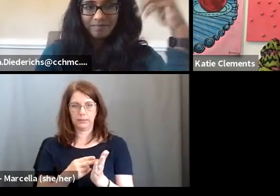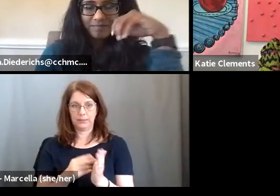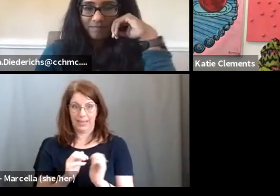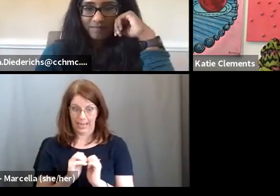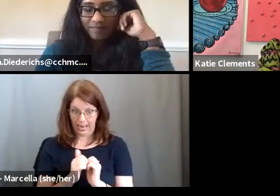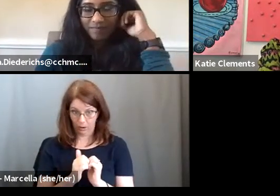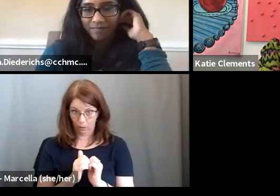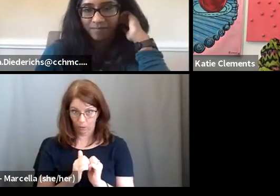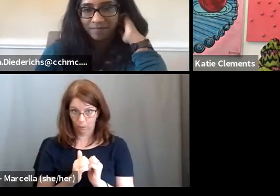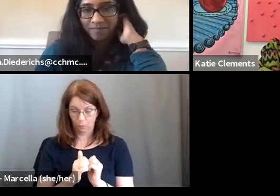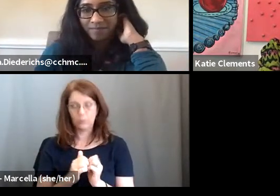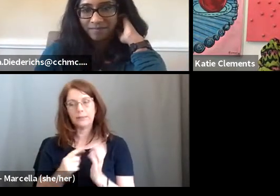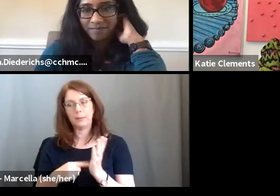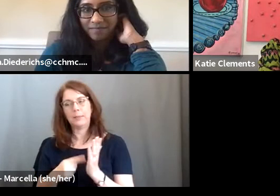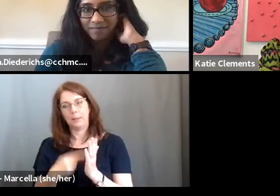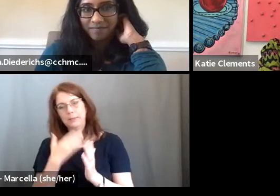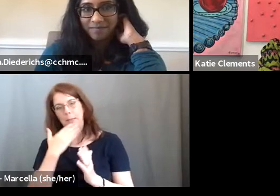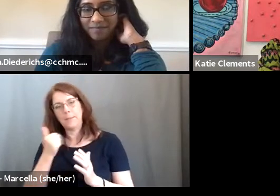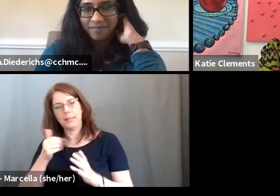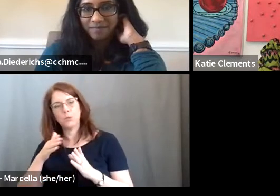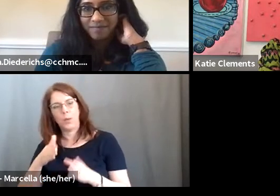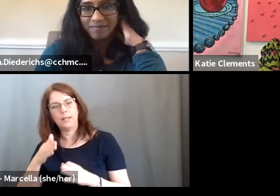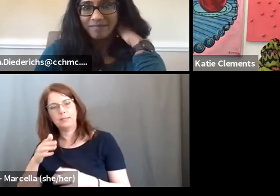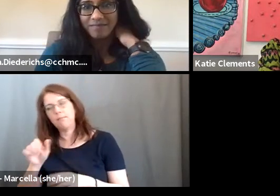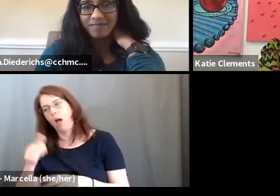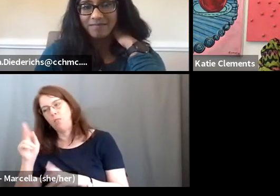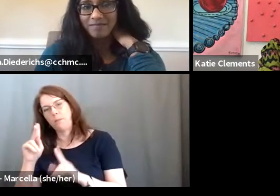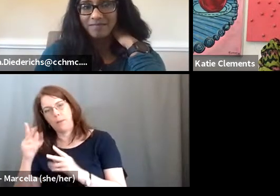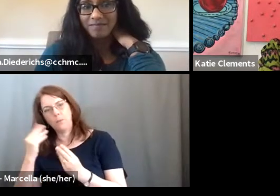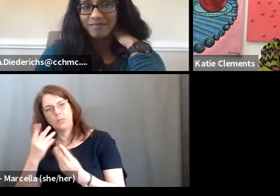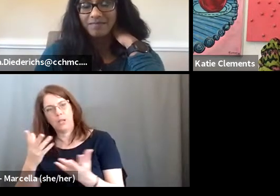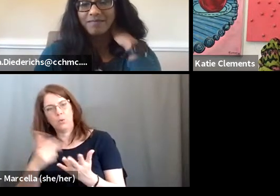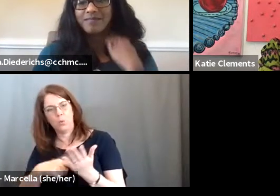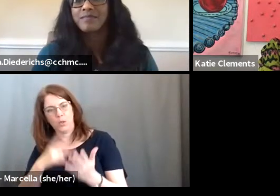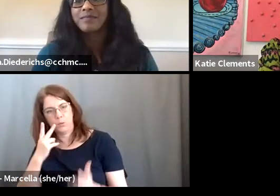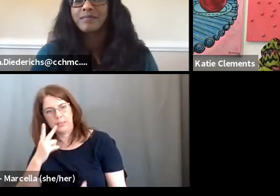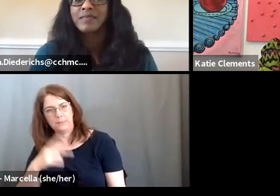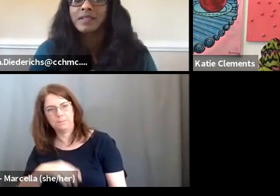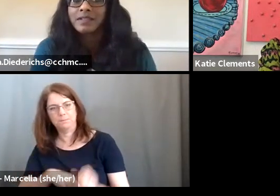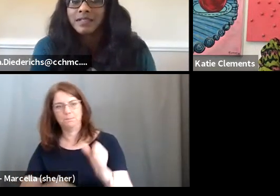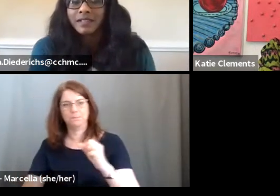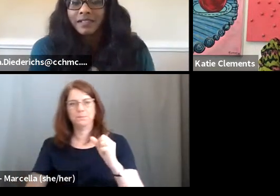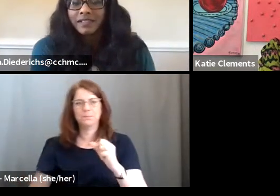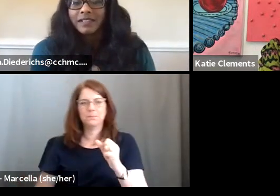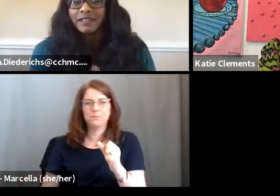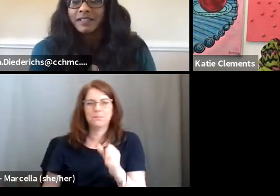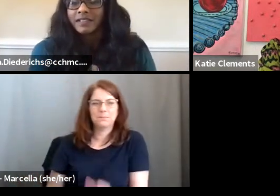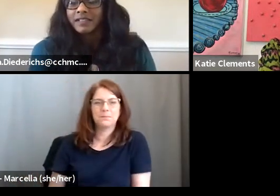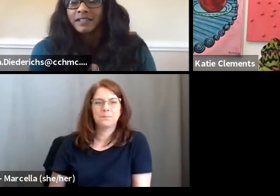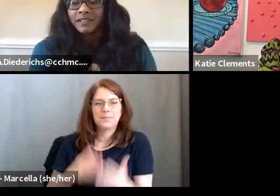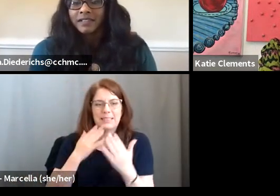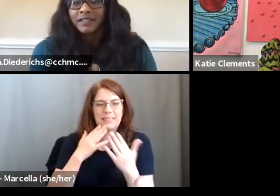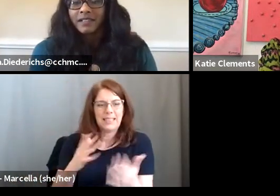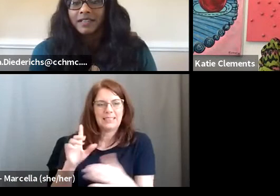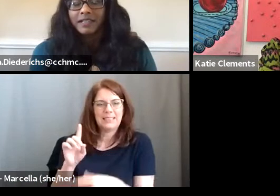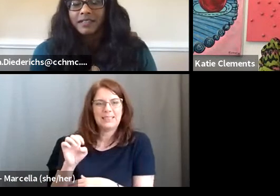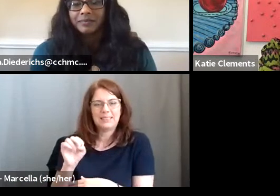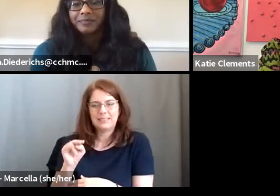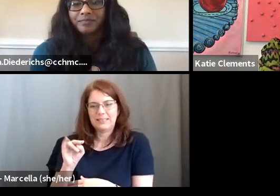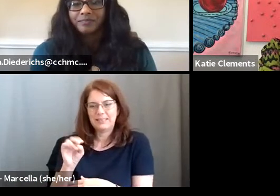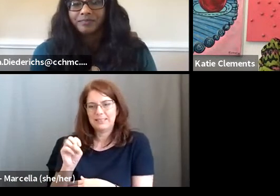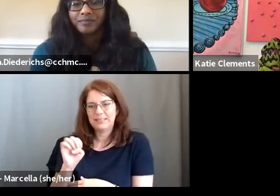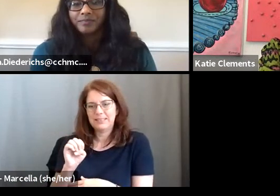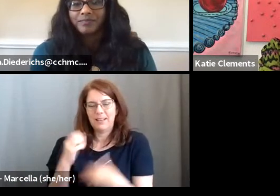that is to have other people tell you what they see. Yeah. No, thanks Denise. Um,